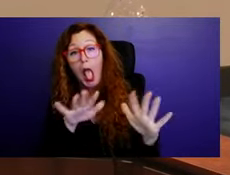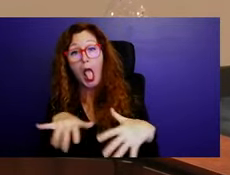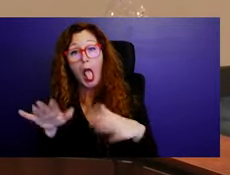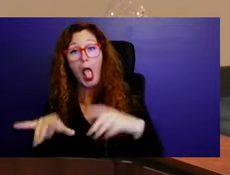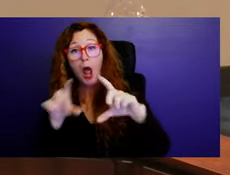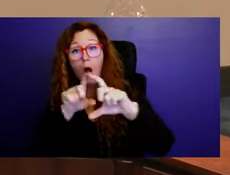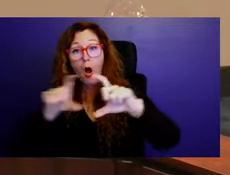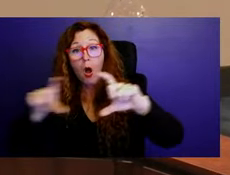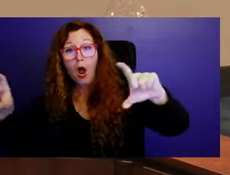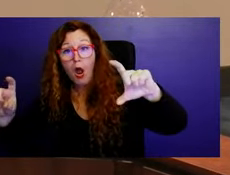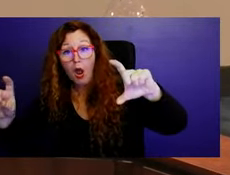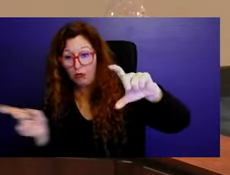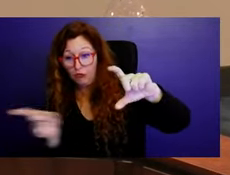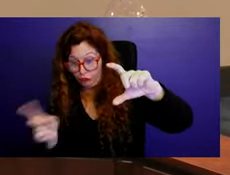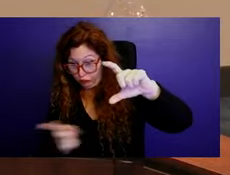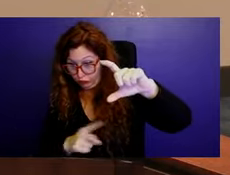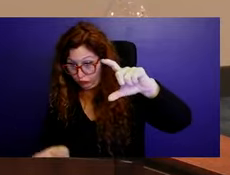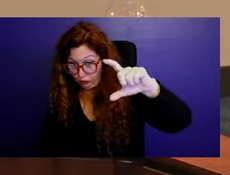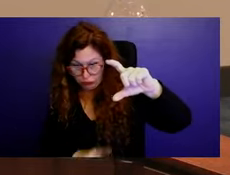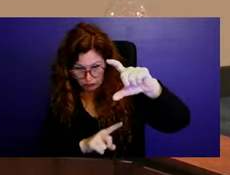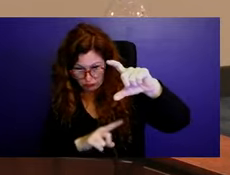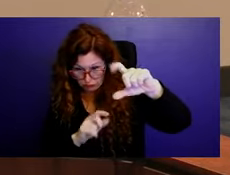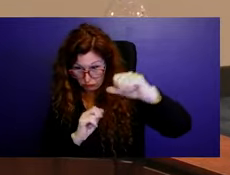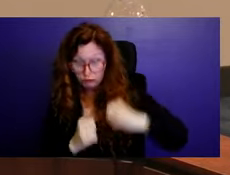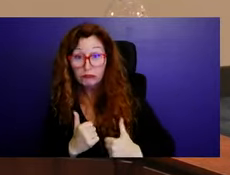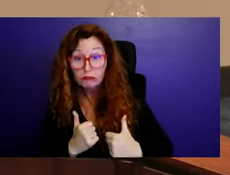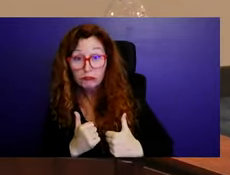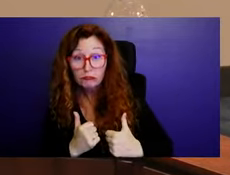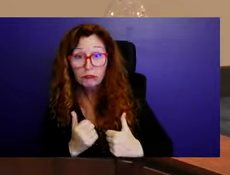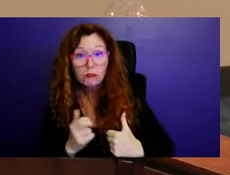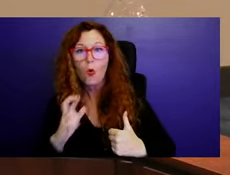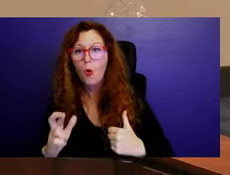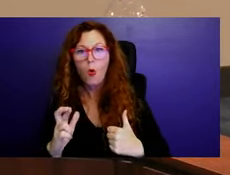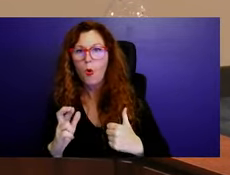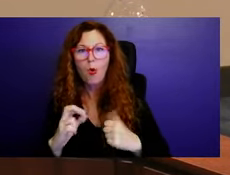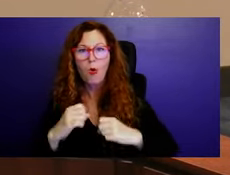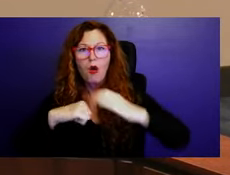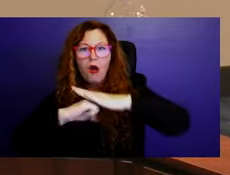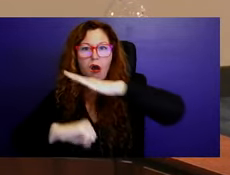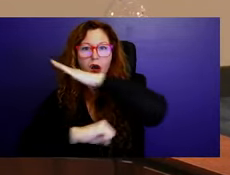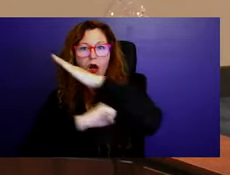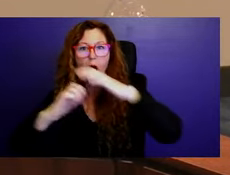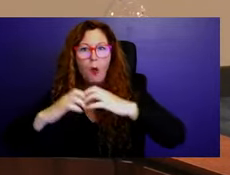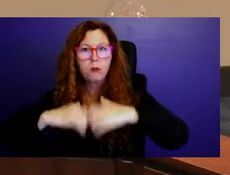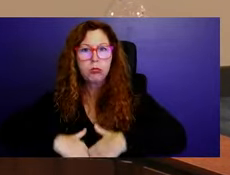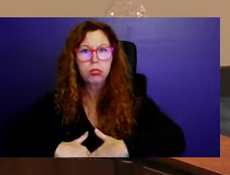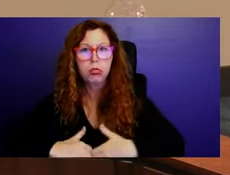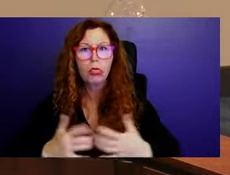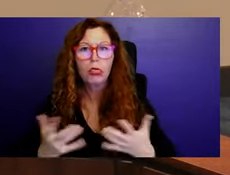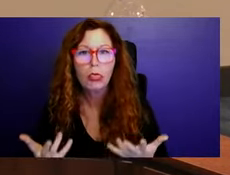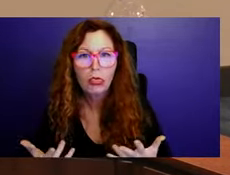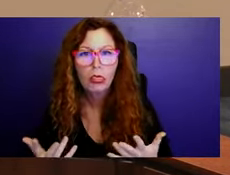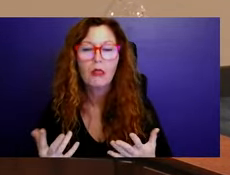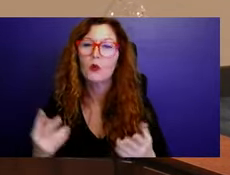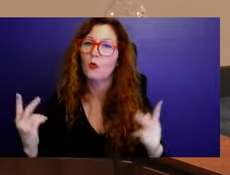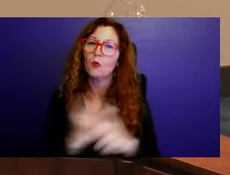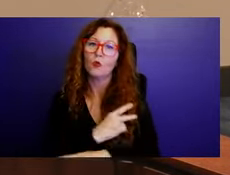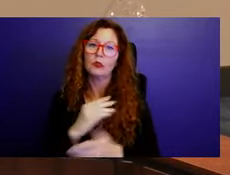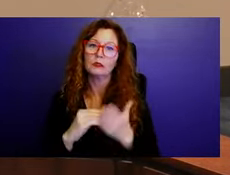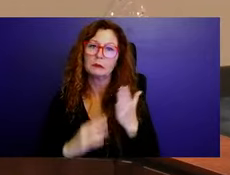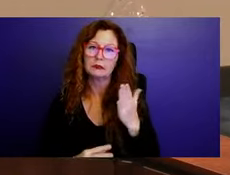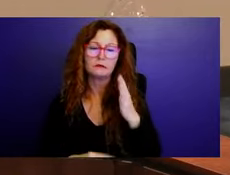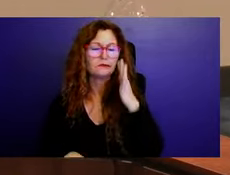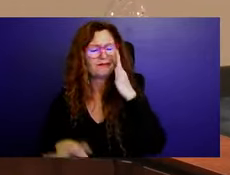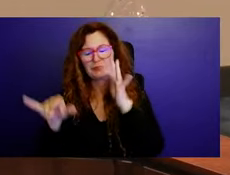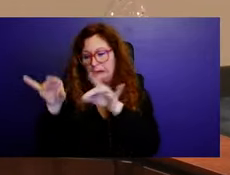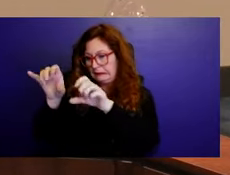complete picture that we will need to outsource and get kind of mini studies done in order to supplement what staff can do in house. Um, but yes, you're absolutely right.